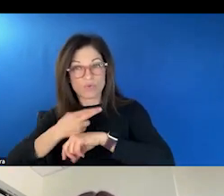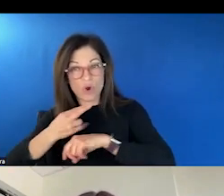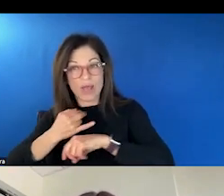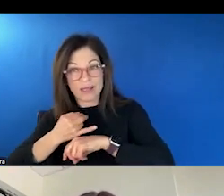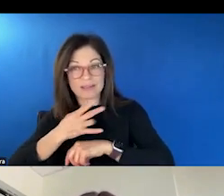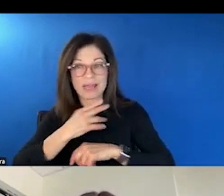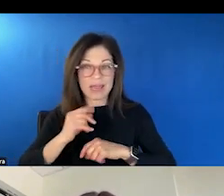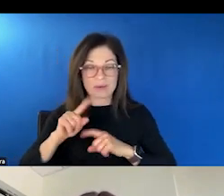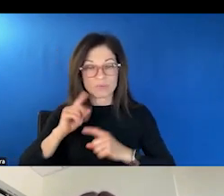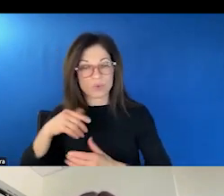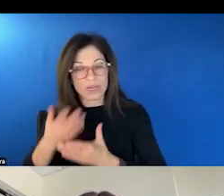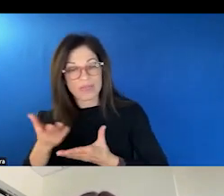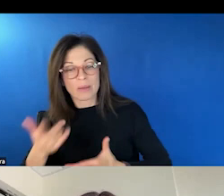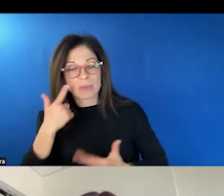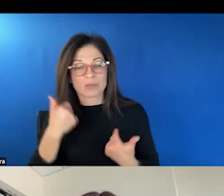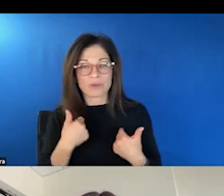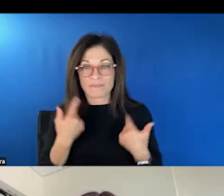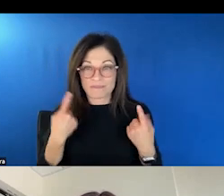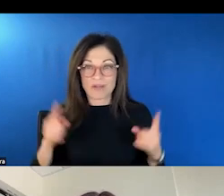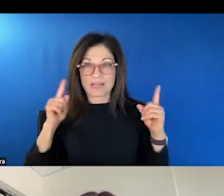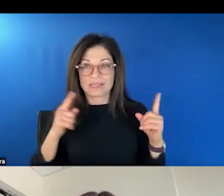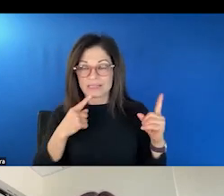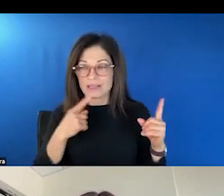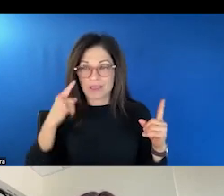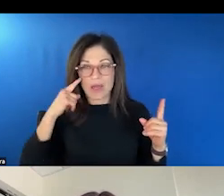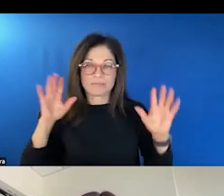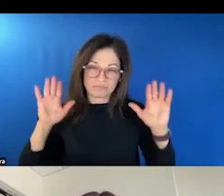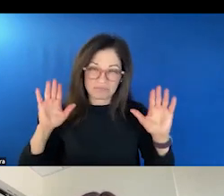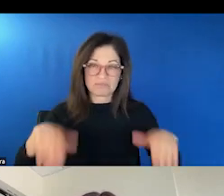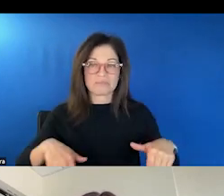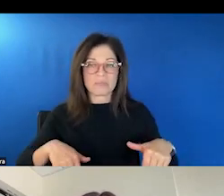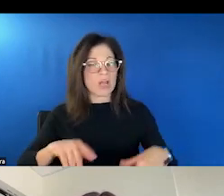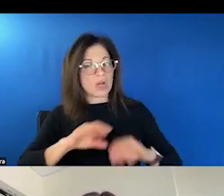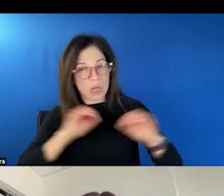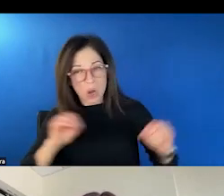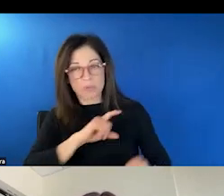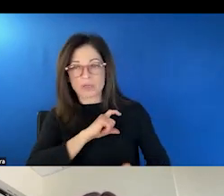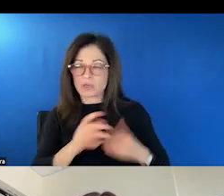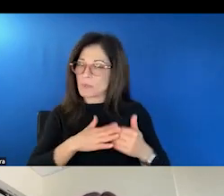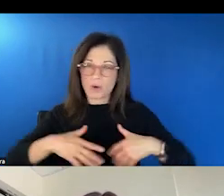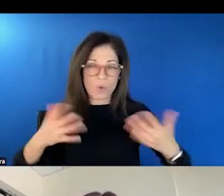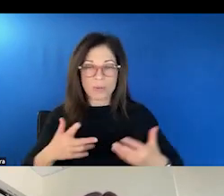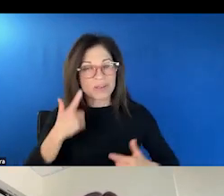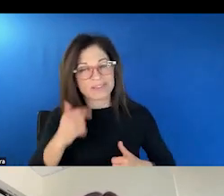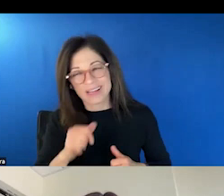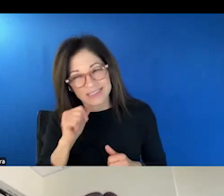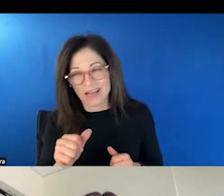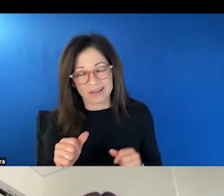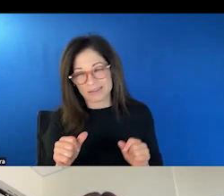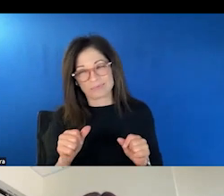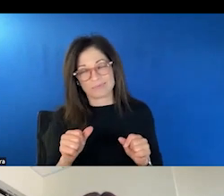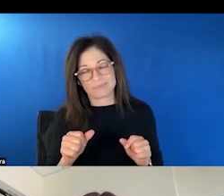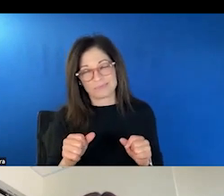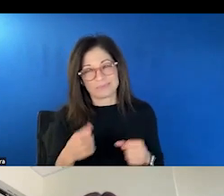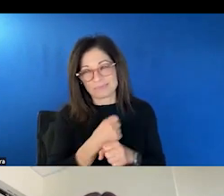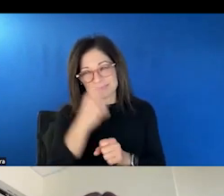kind of gotten over the hurdle of saying, oh, no, no, no law enforcement, no matter what, because that's just not even a feasible goal. You saw the